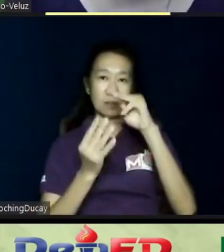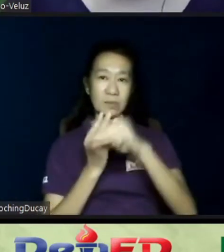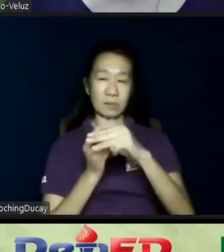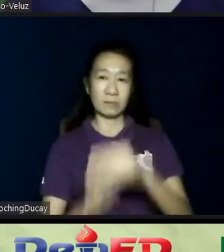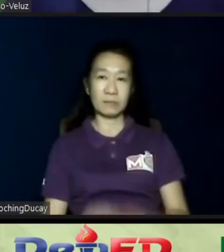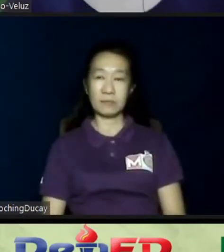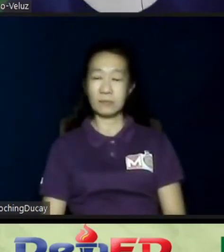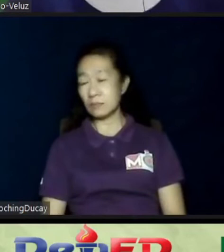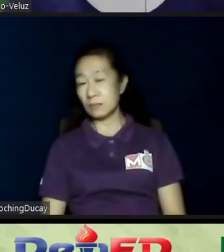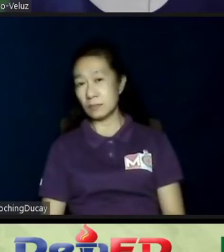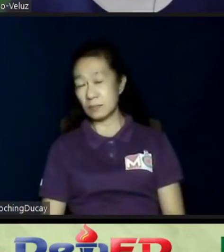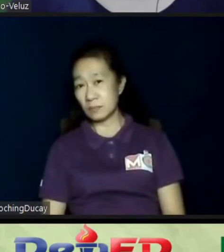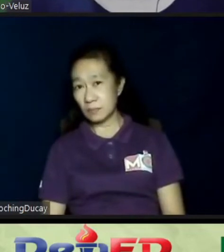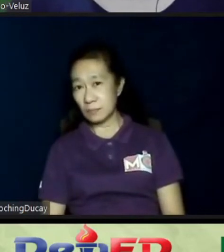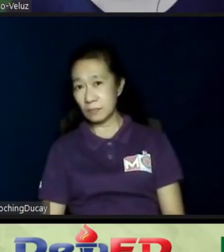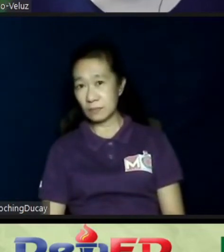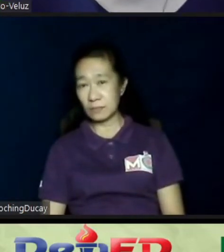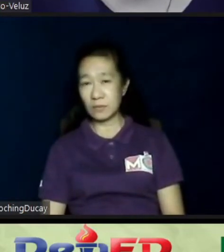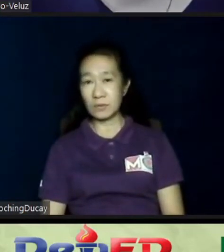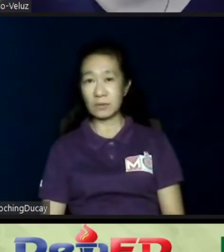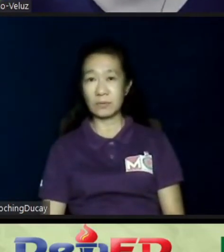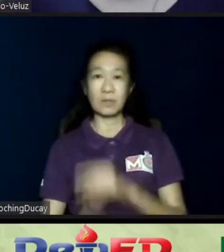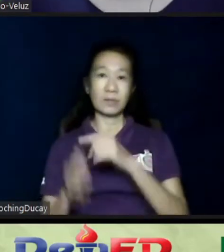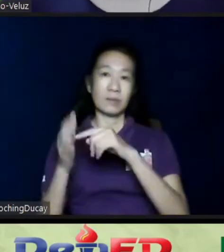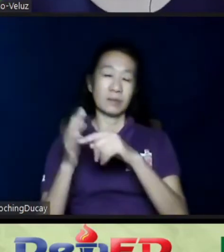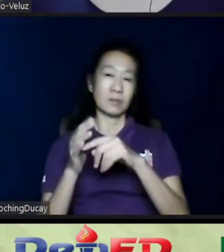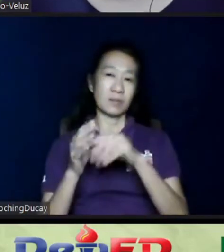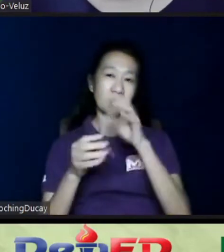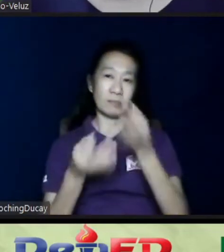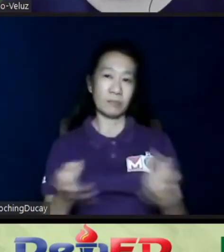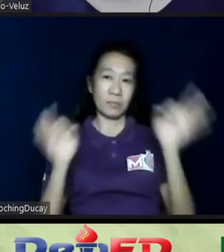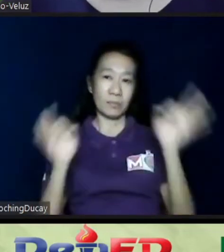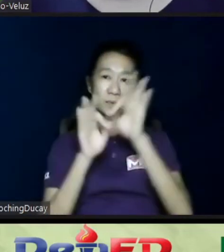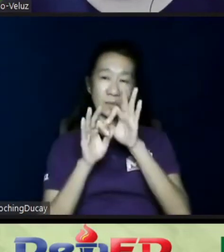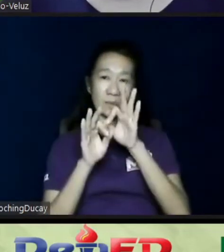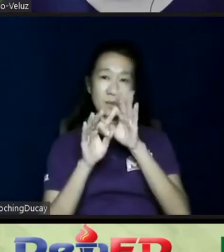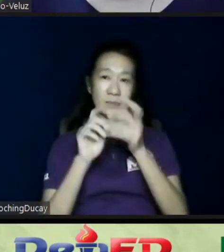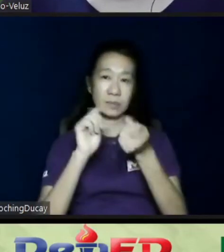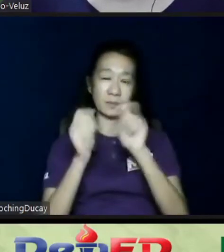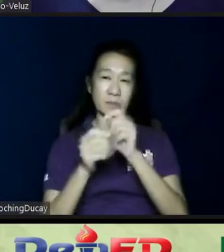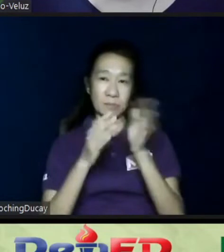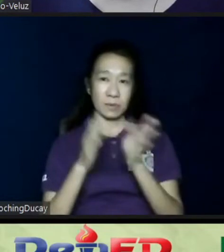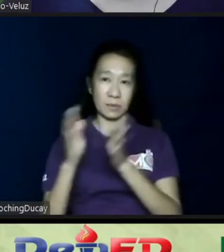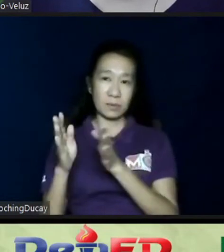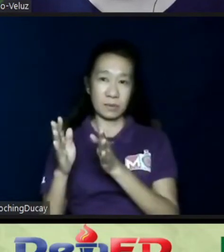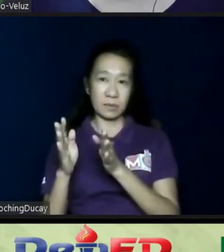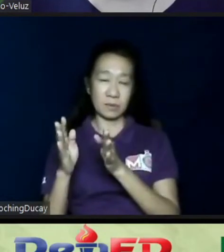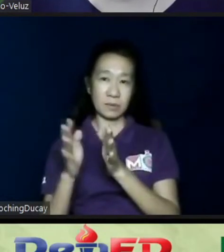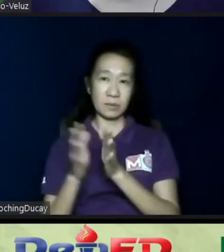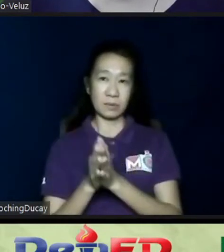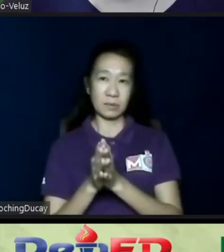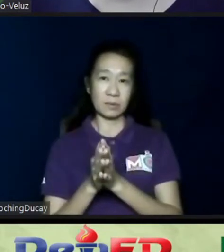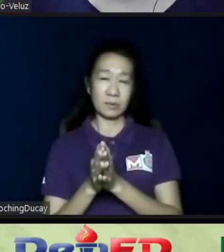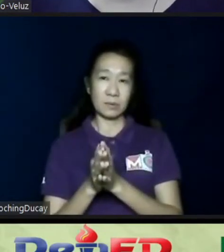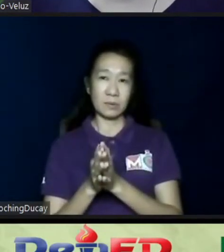In the presentation, we underscored the importance of transition planning very early on, like when the student